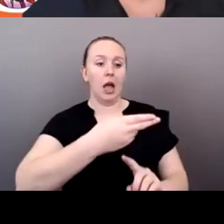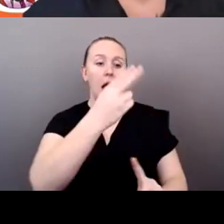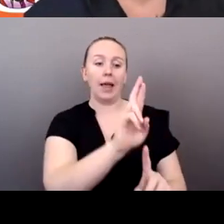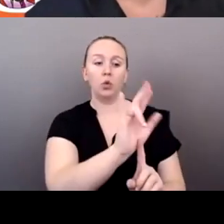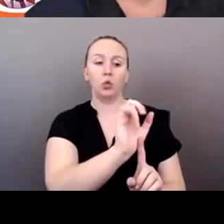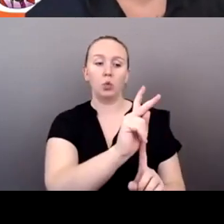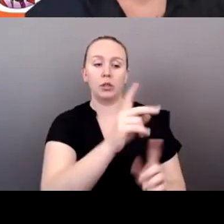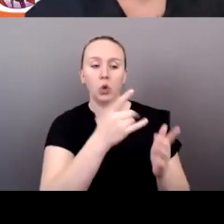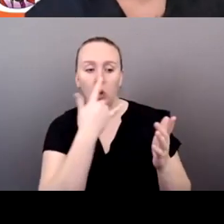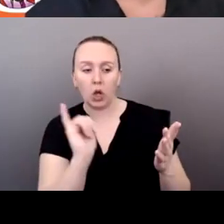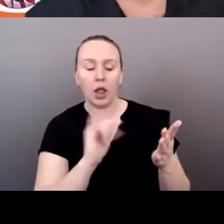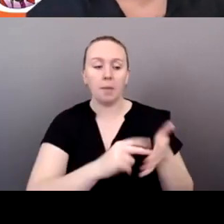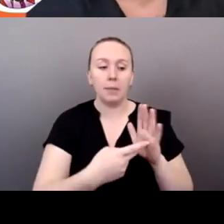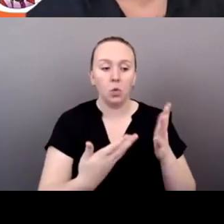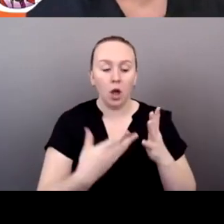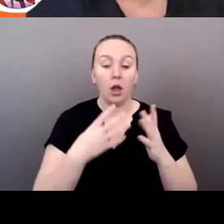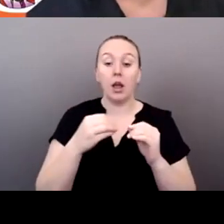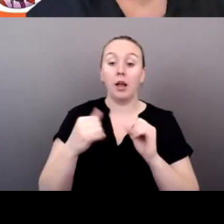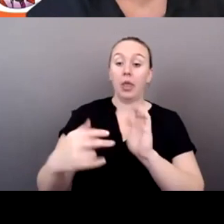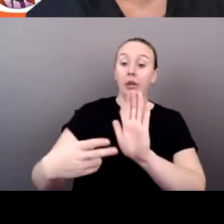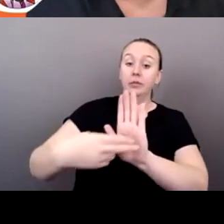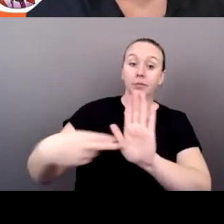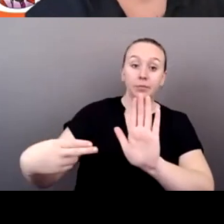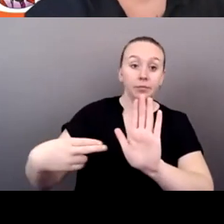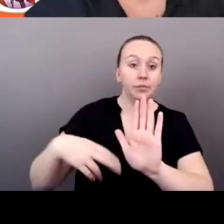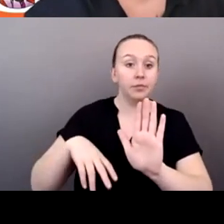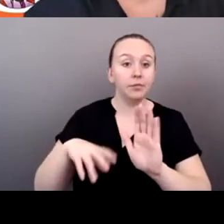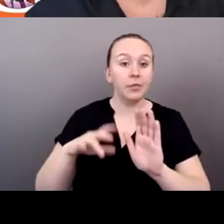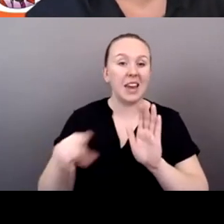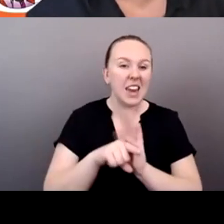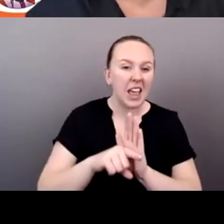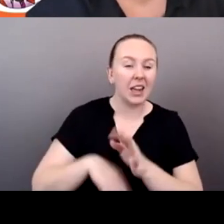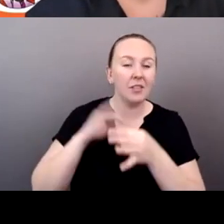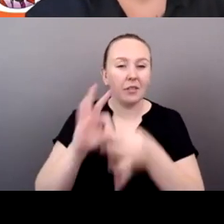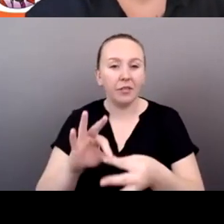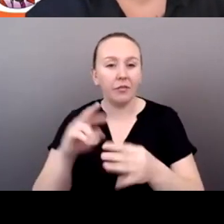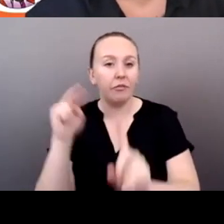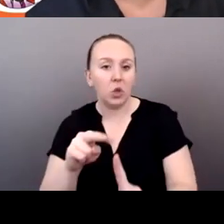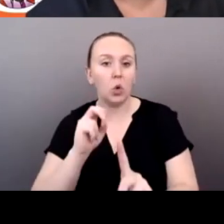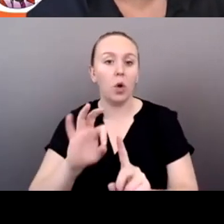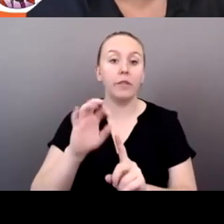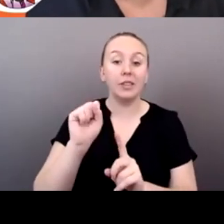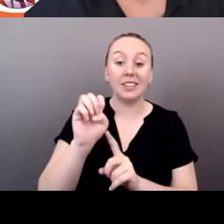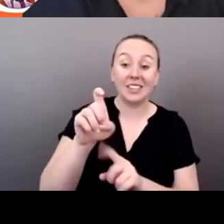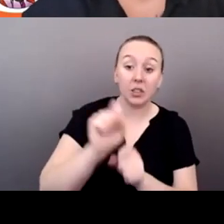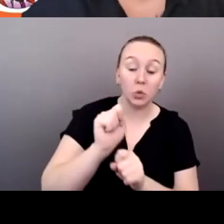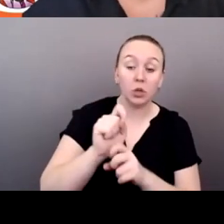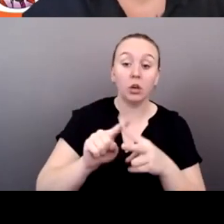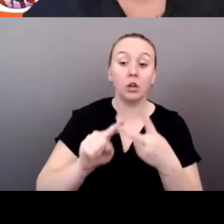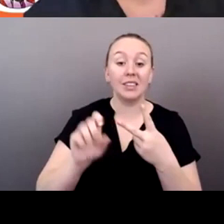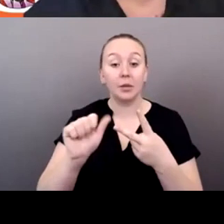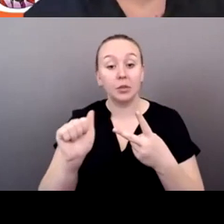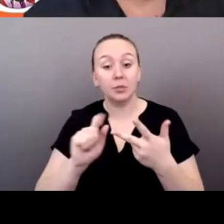removing the stigma from things like sex, uh, sex work, from substance abuse, from chronic runaway, uh,